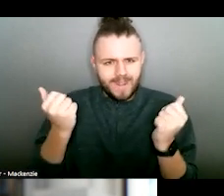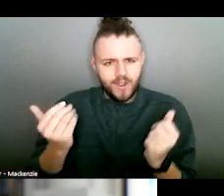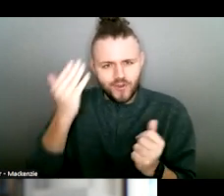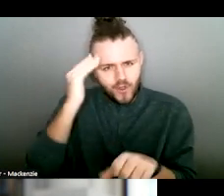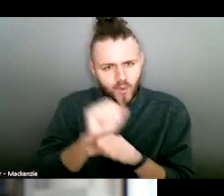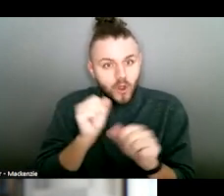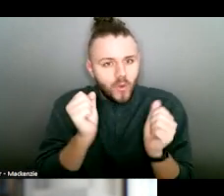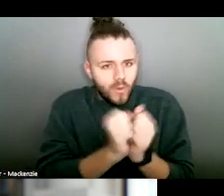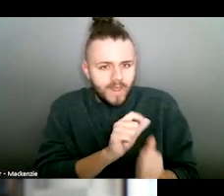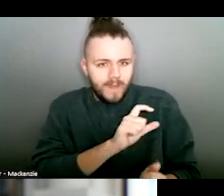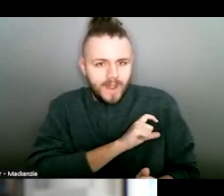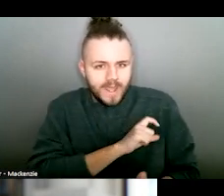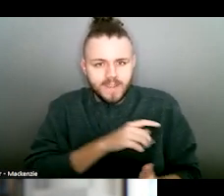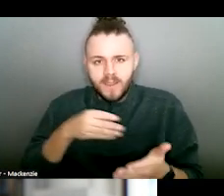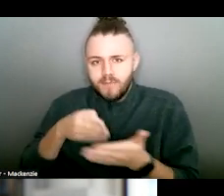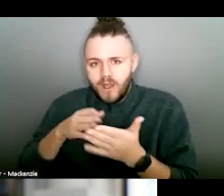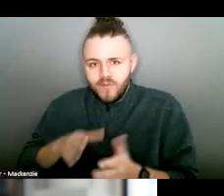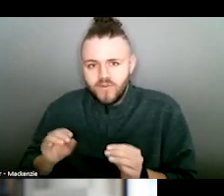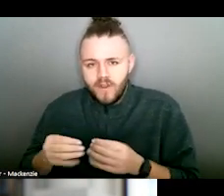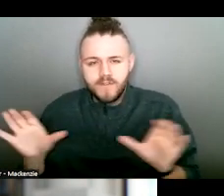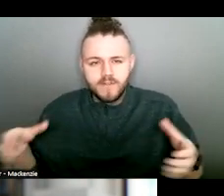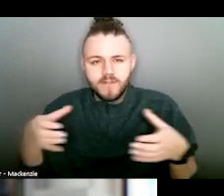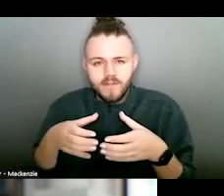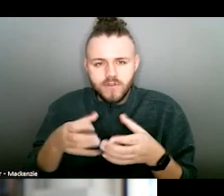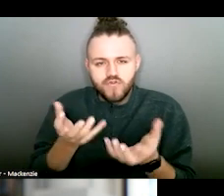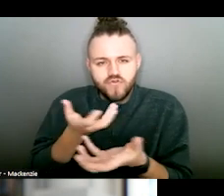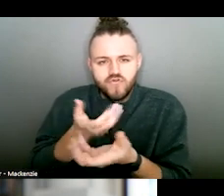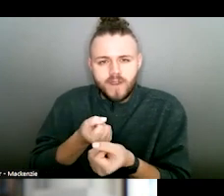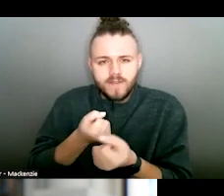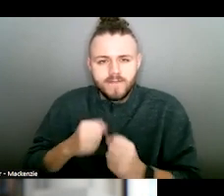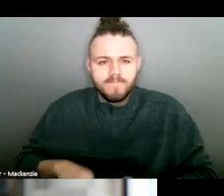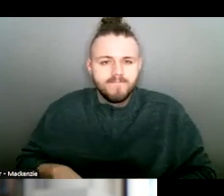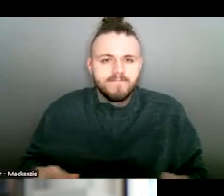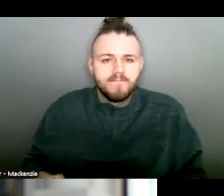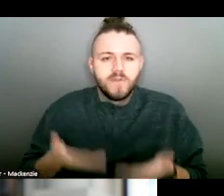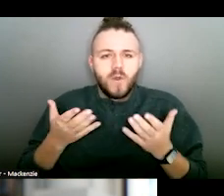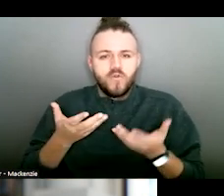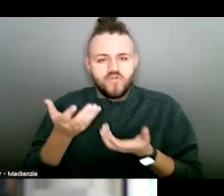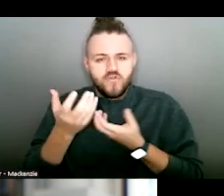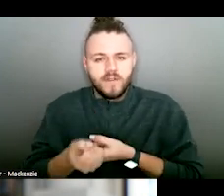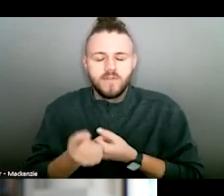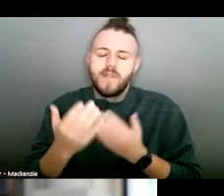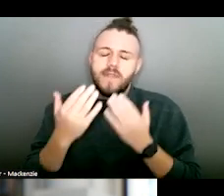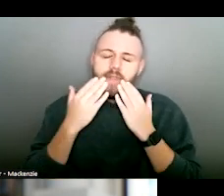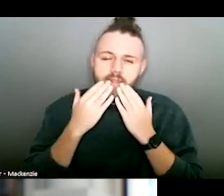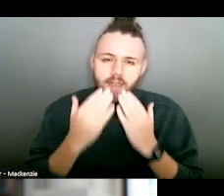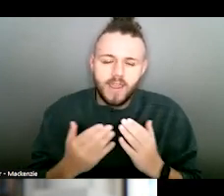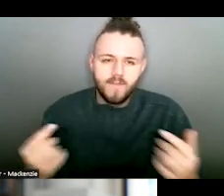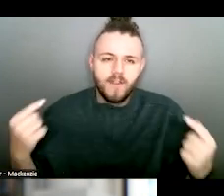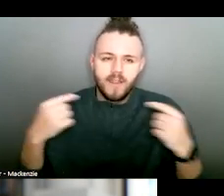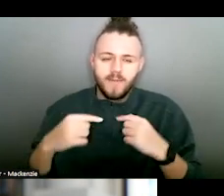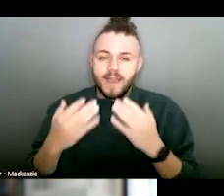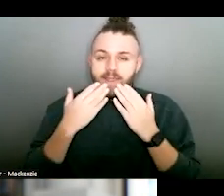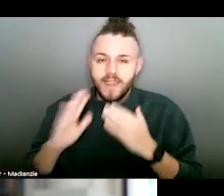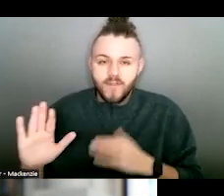immediately working with the police and working with the prosecutor's office, so trust forms. So thank you for coming down